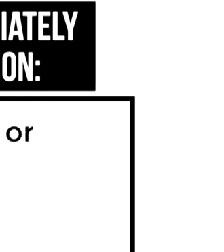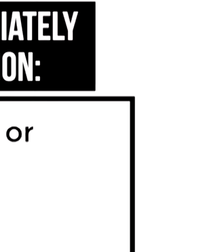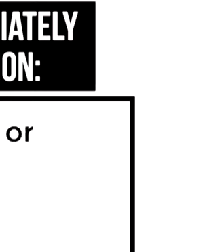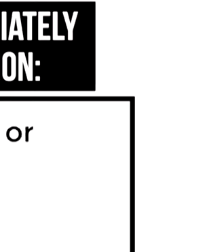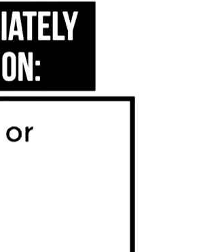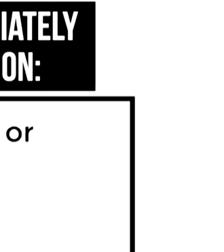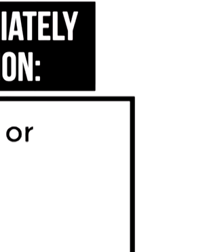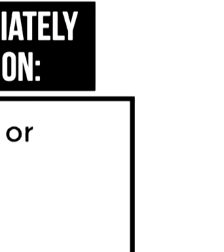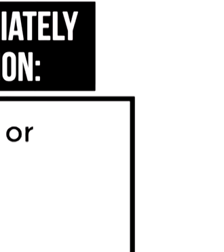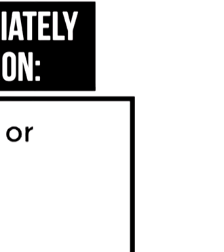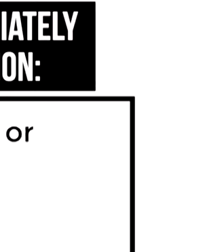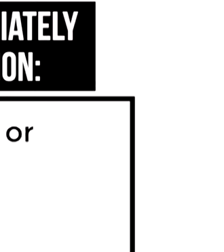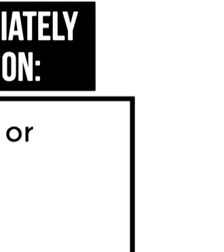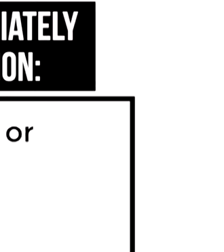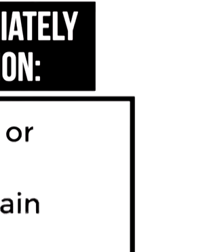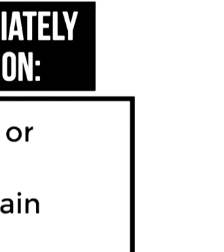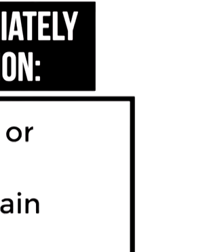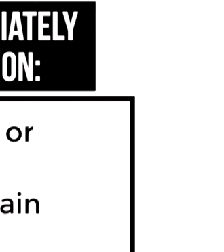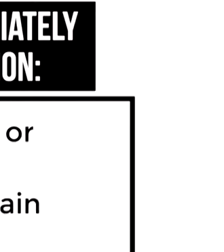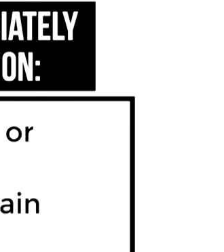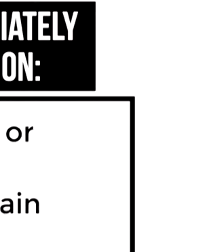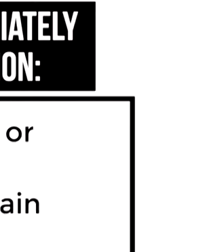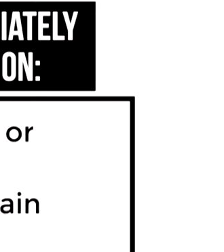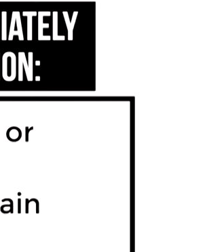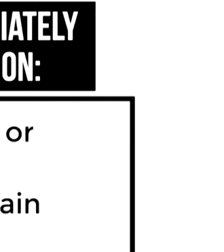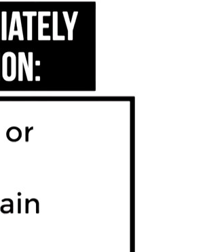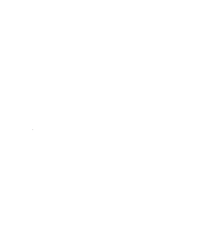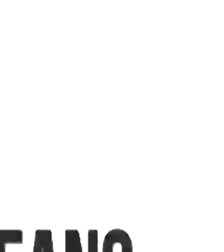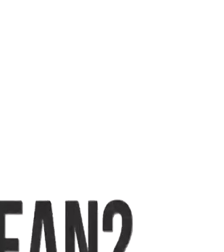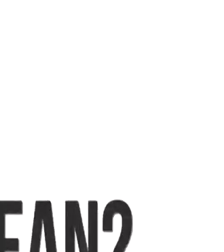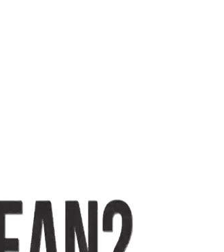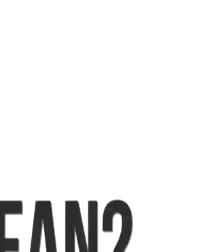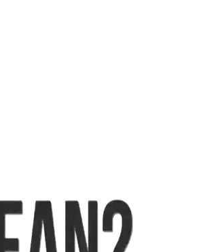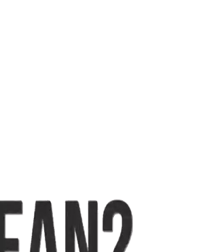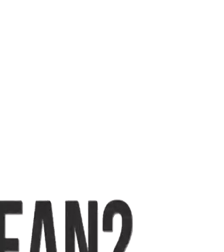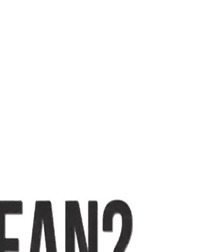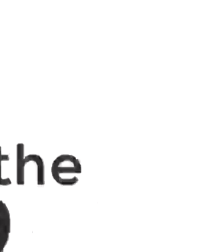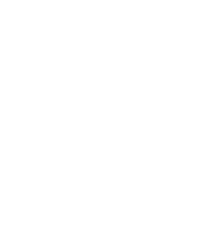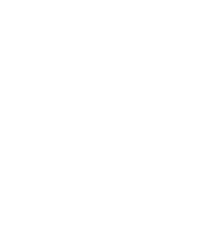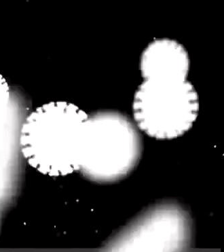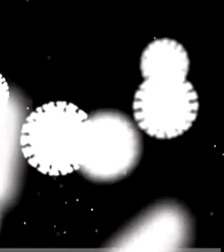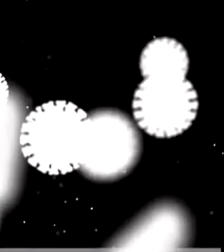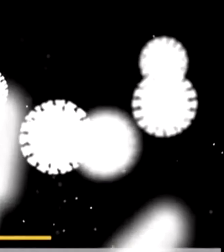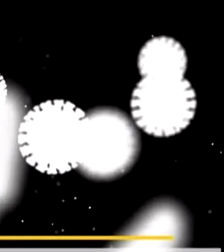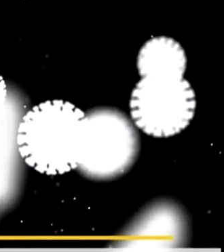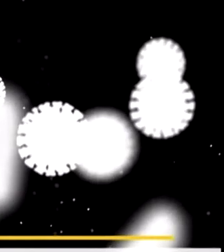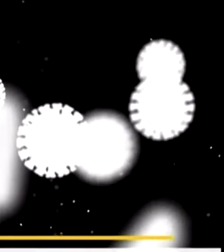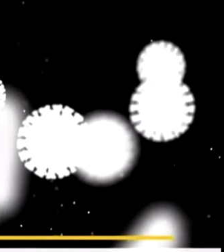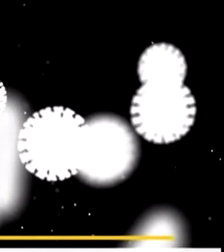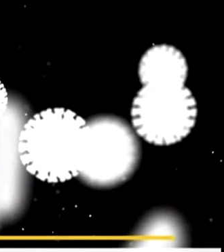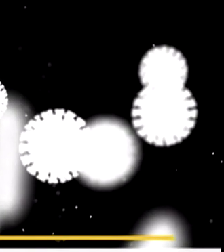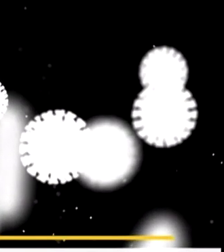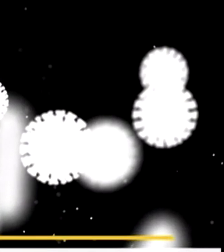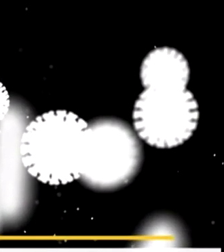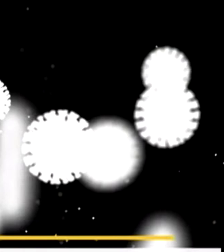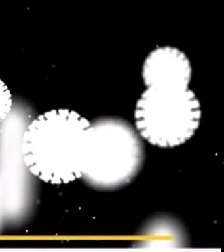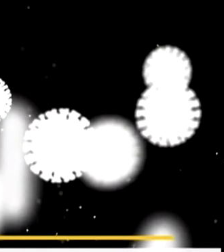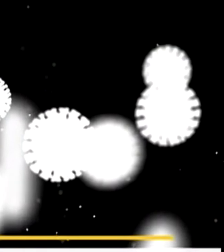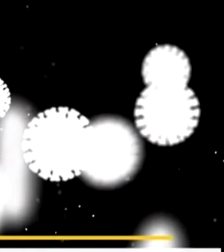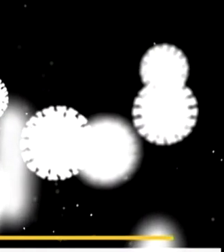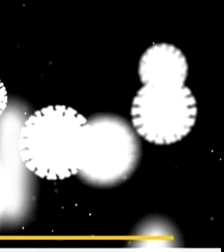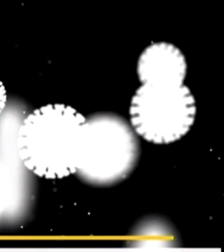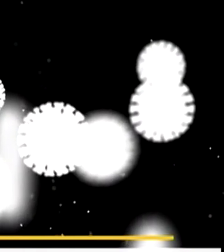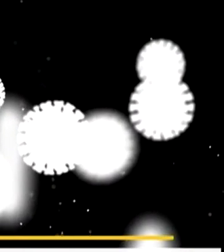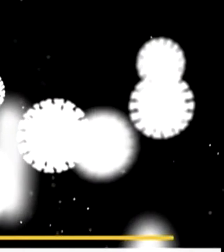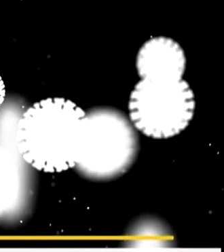prolonged vomiting or diarrhea, or if you develop stomach pain. What do the side effects mean? If you get side effects, they're a good